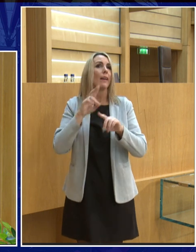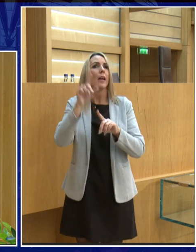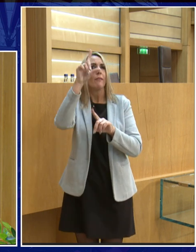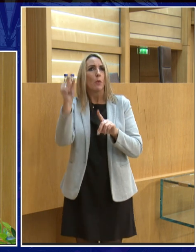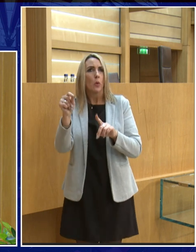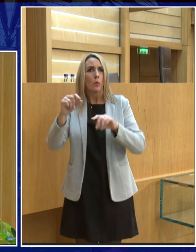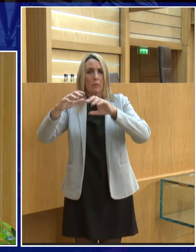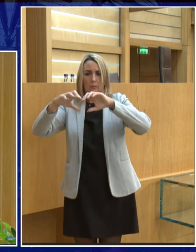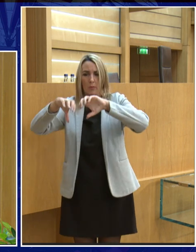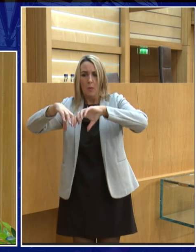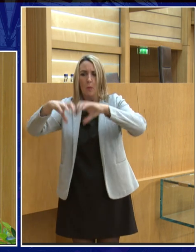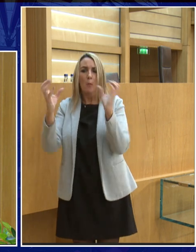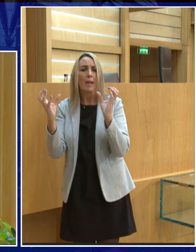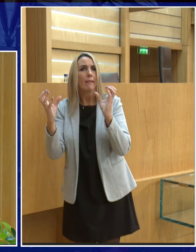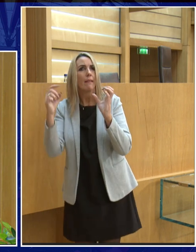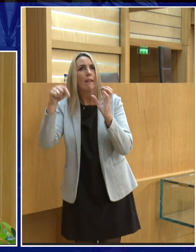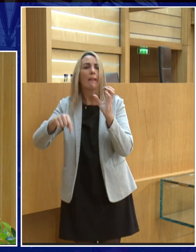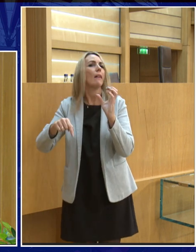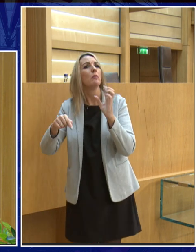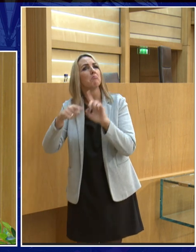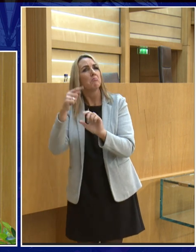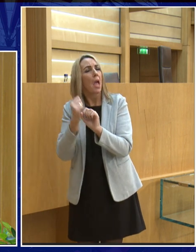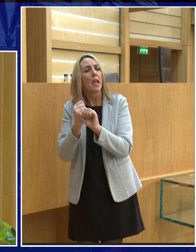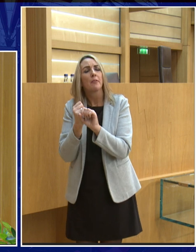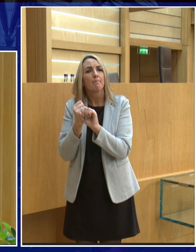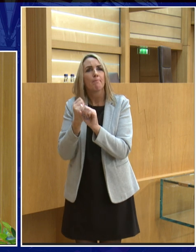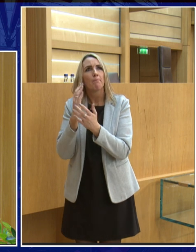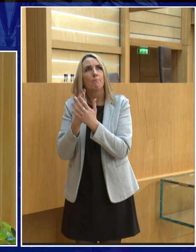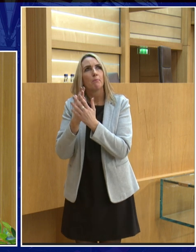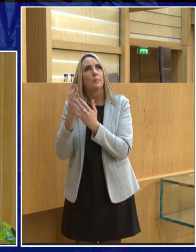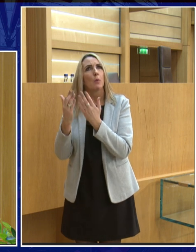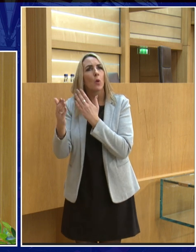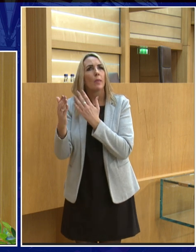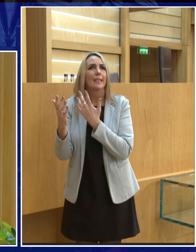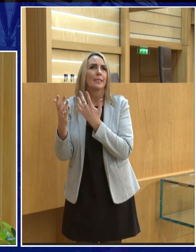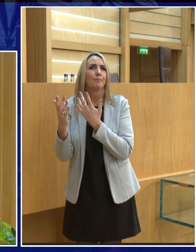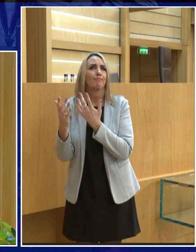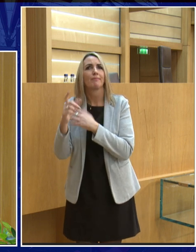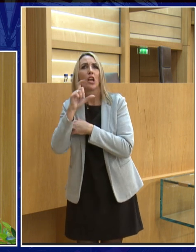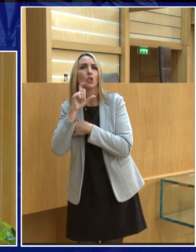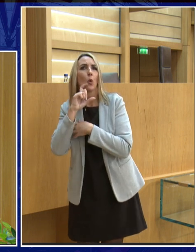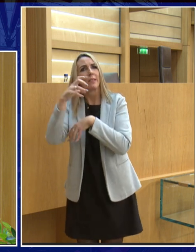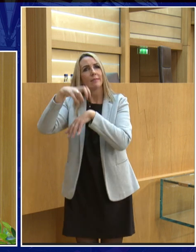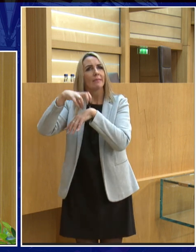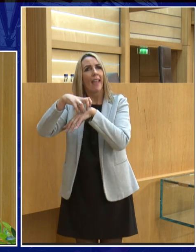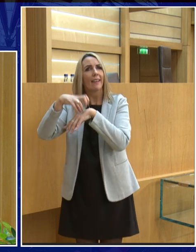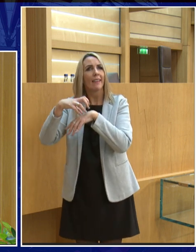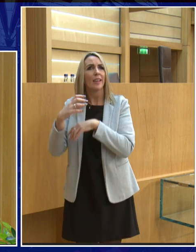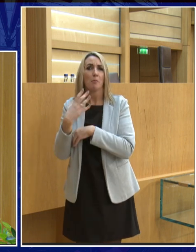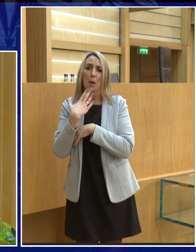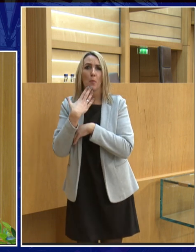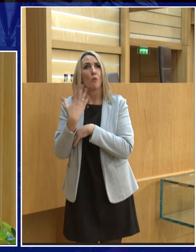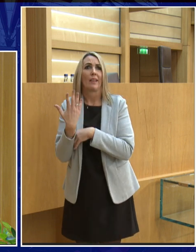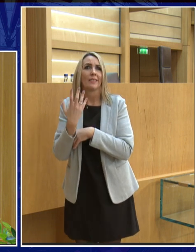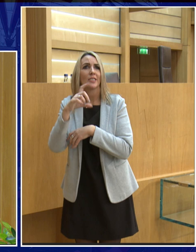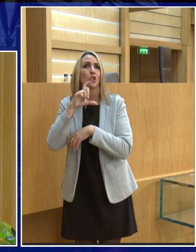moon and crack the moon open the moon isn't like an egg it's like a chocolate chip muffin but it's a really boring chocolate